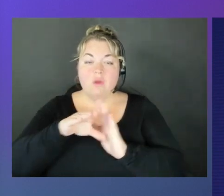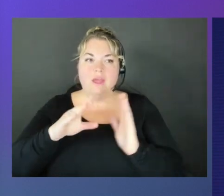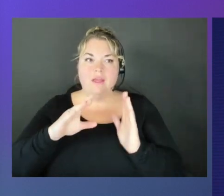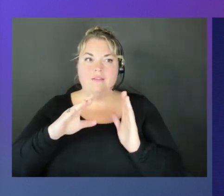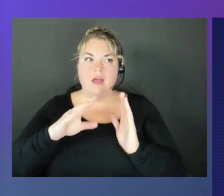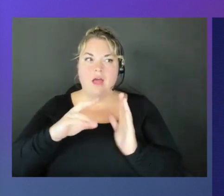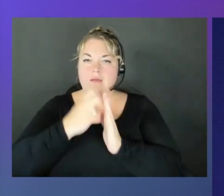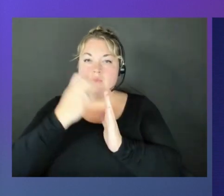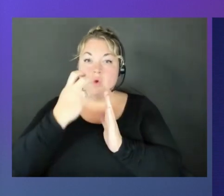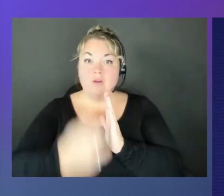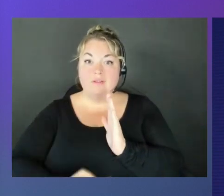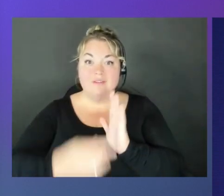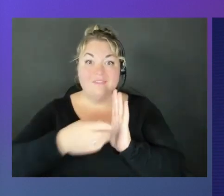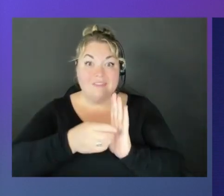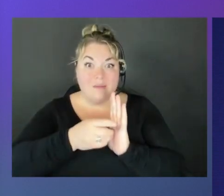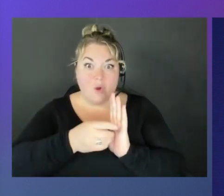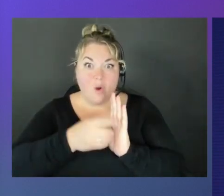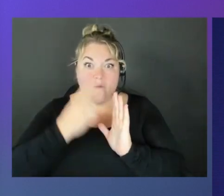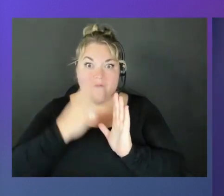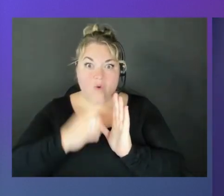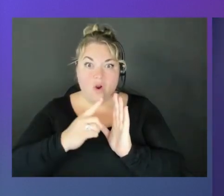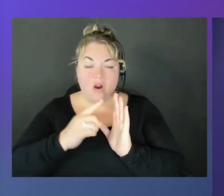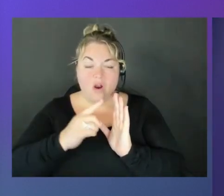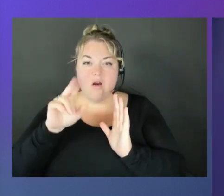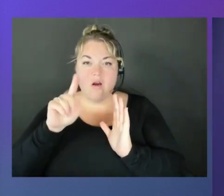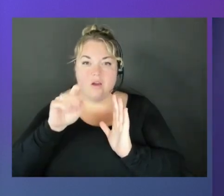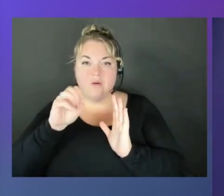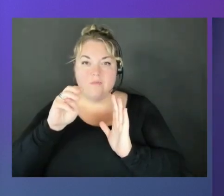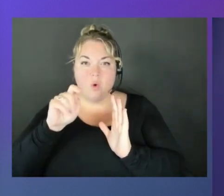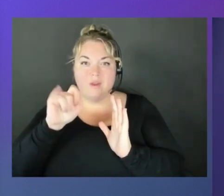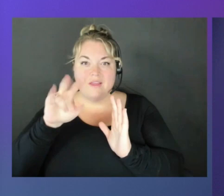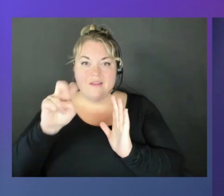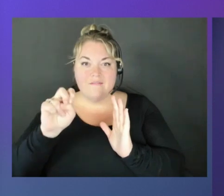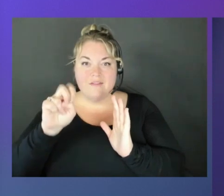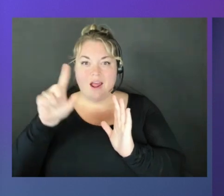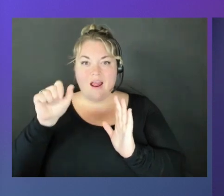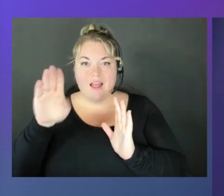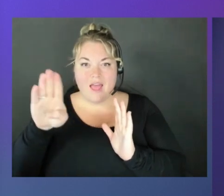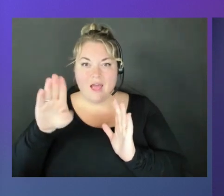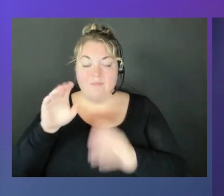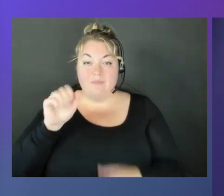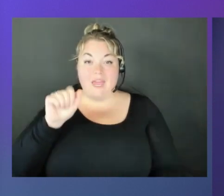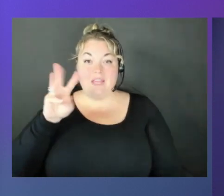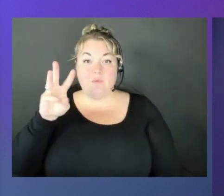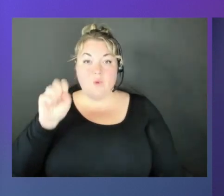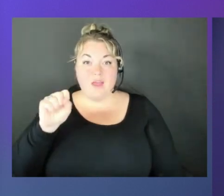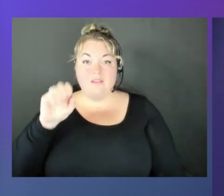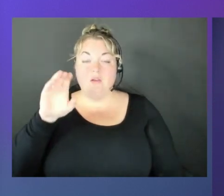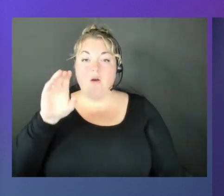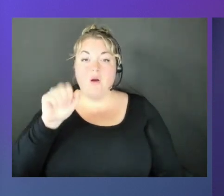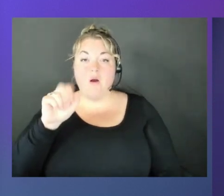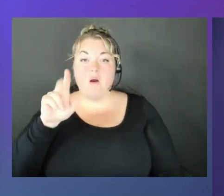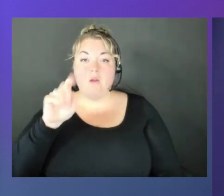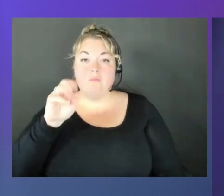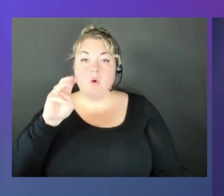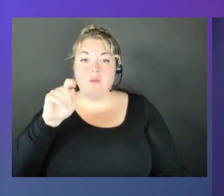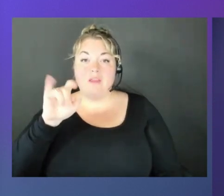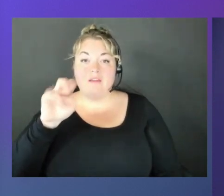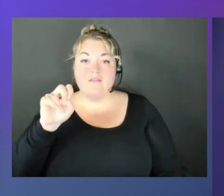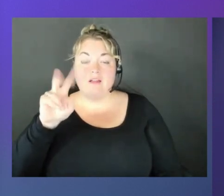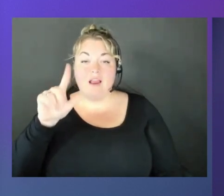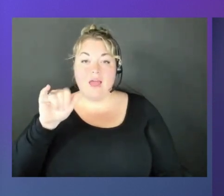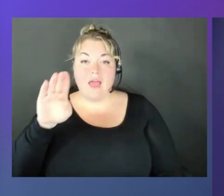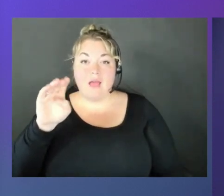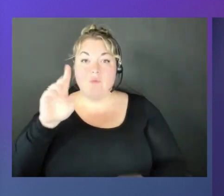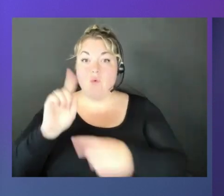demo of this automotive lab, AWS Automotive Lab in San Jose, and